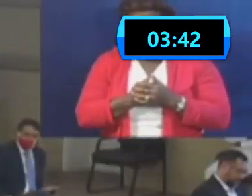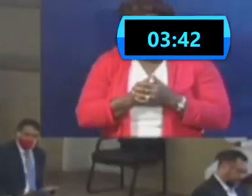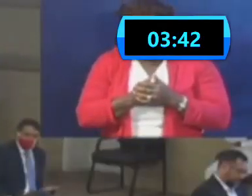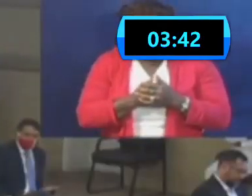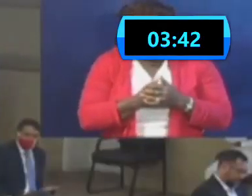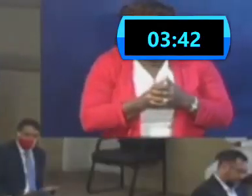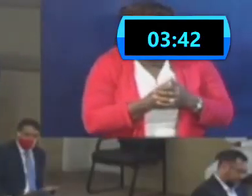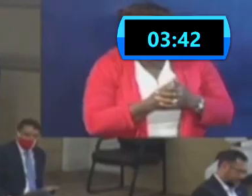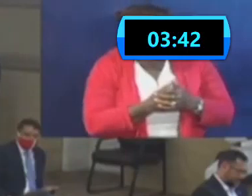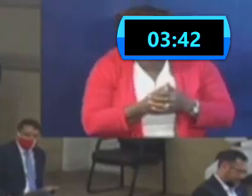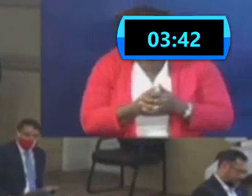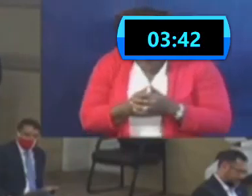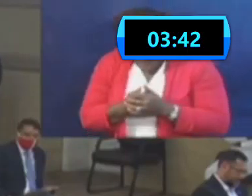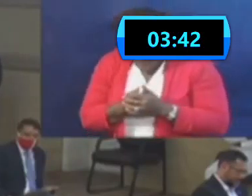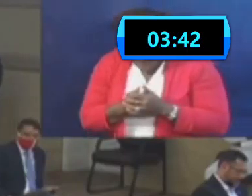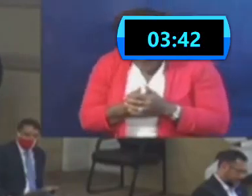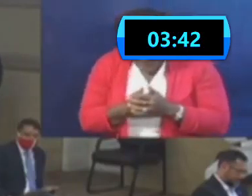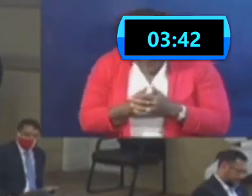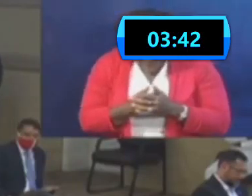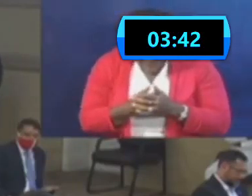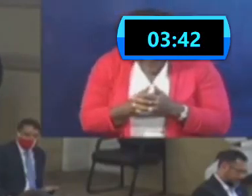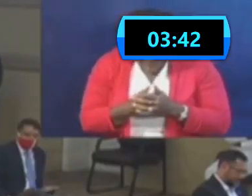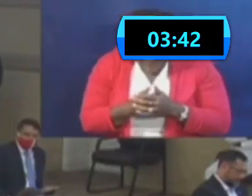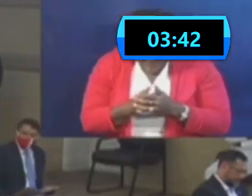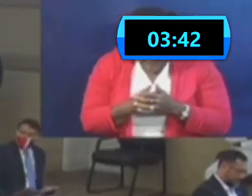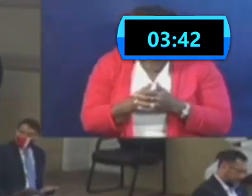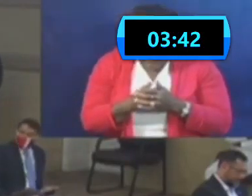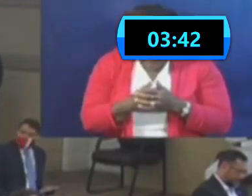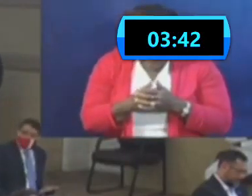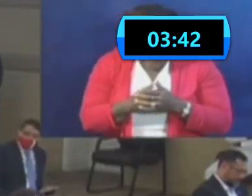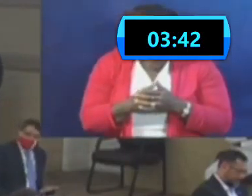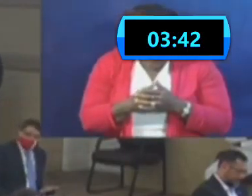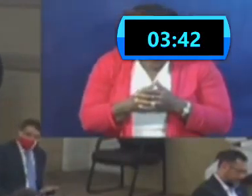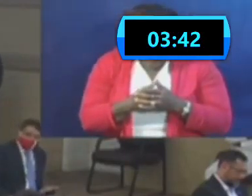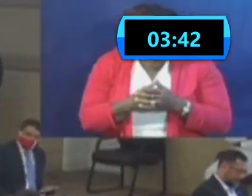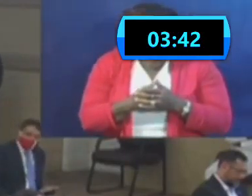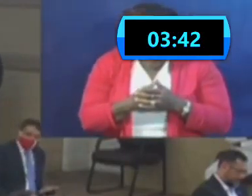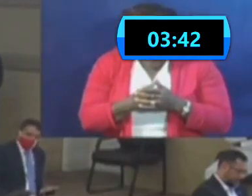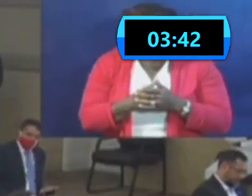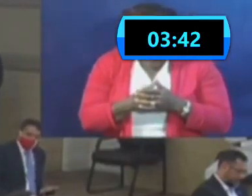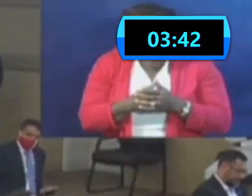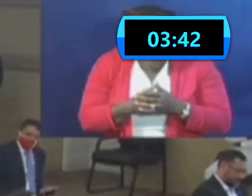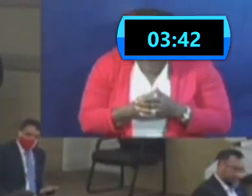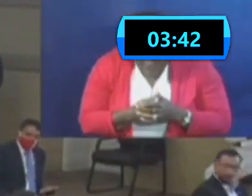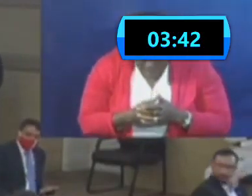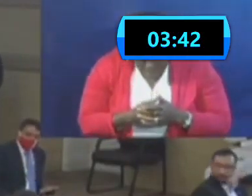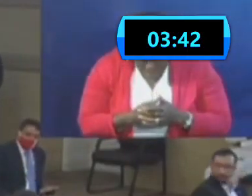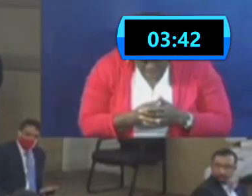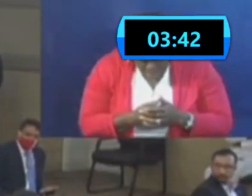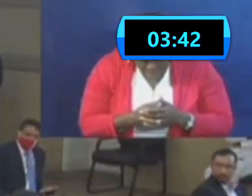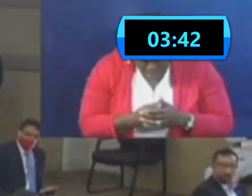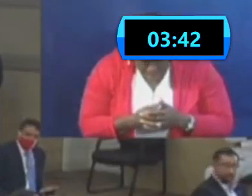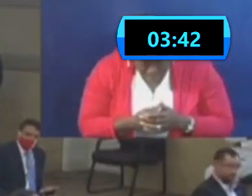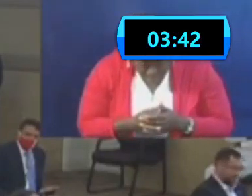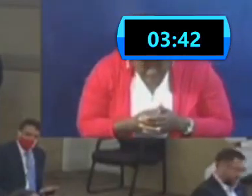the safeguards that are taken when people are given the privilege of quarantine.